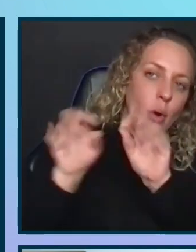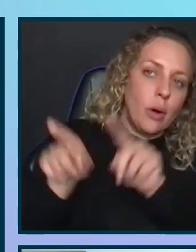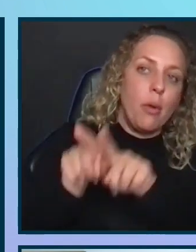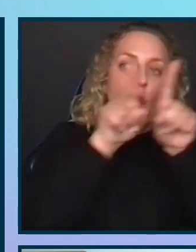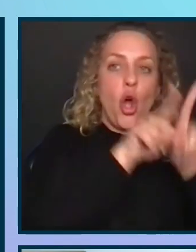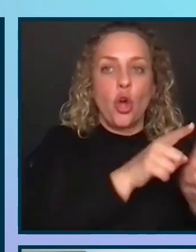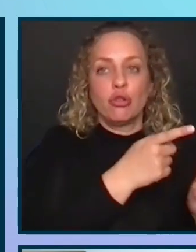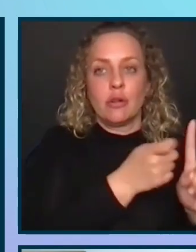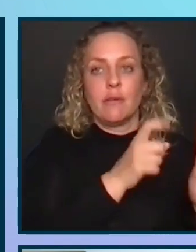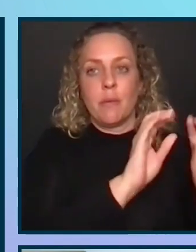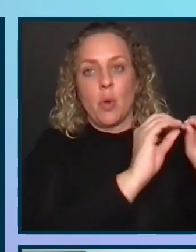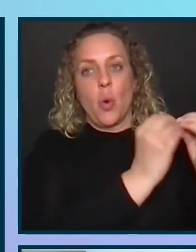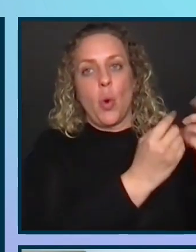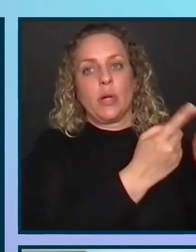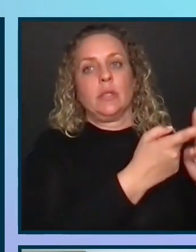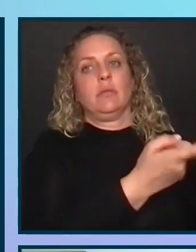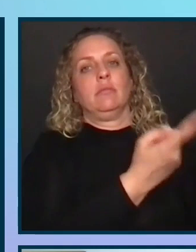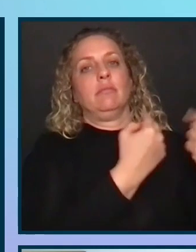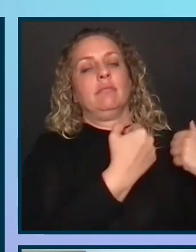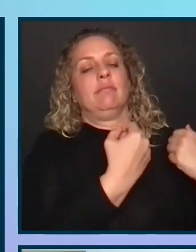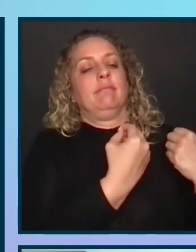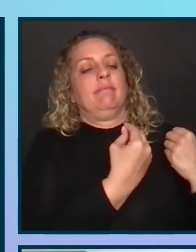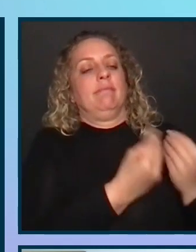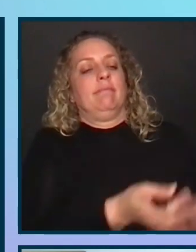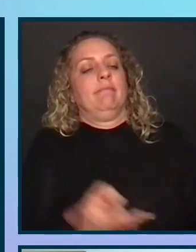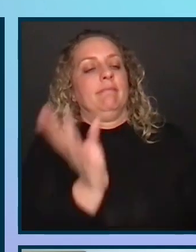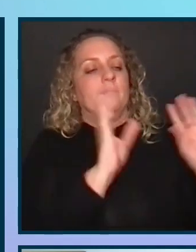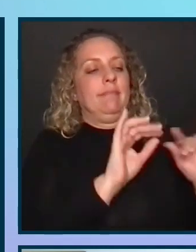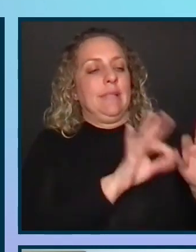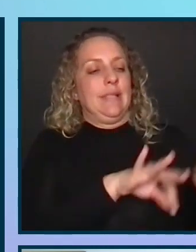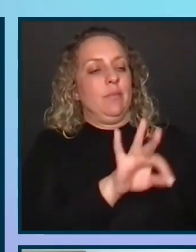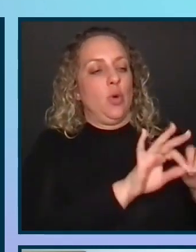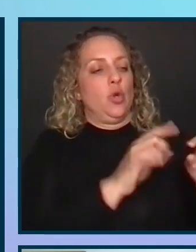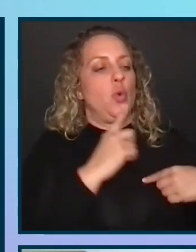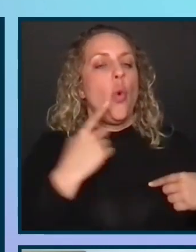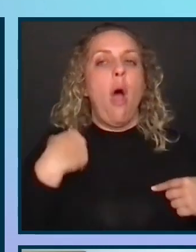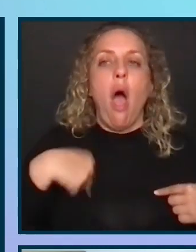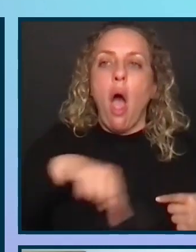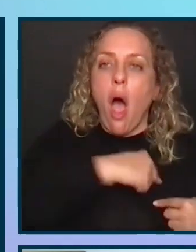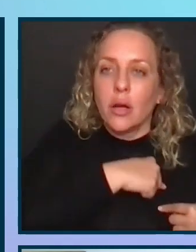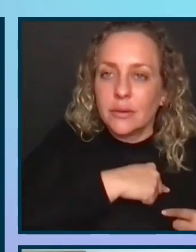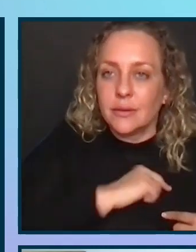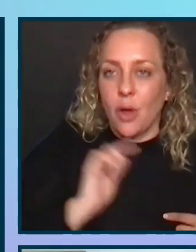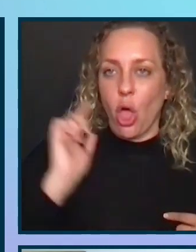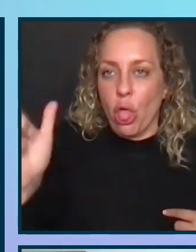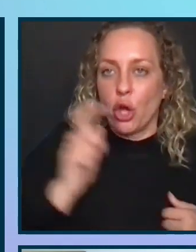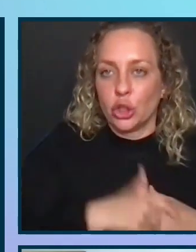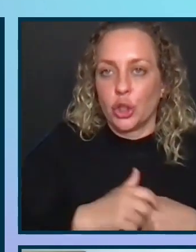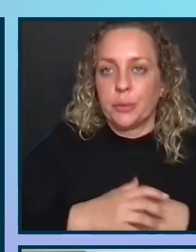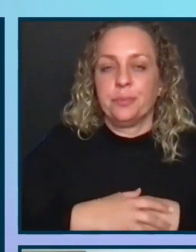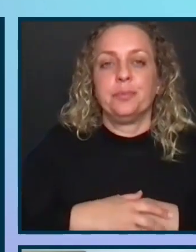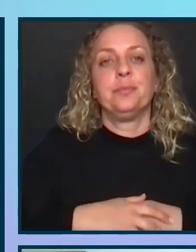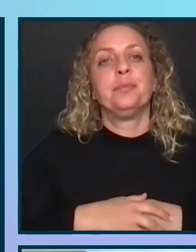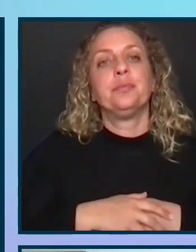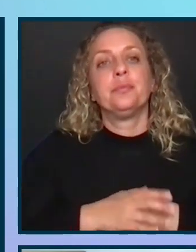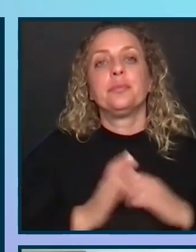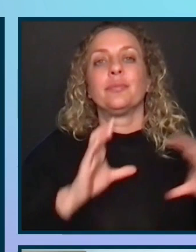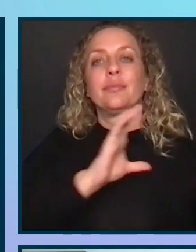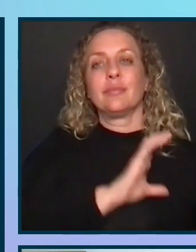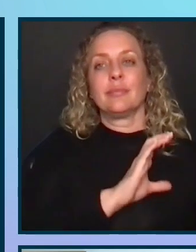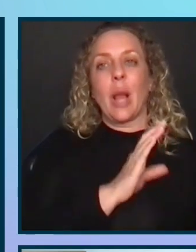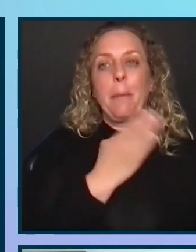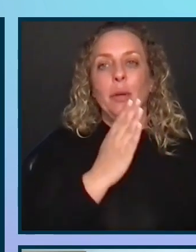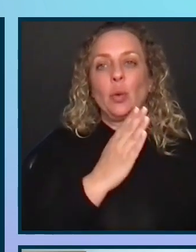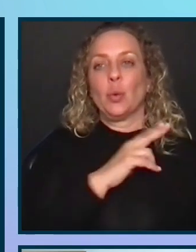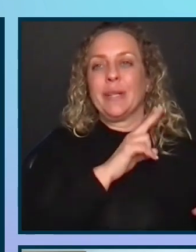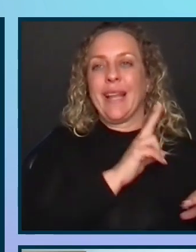from the organization that also lets others know it's important to us long-term. Nature. Nature creates the